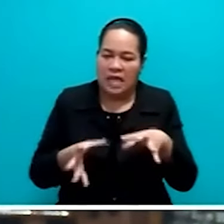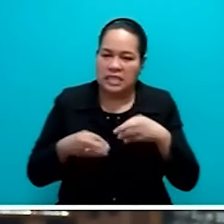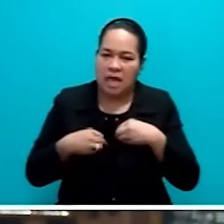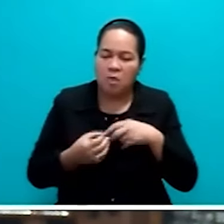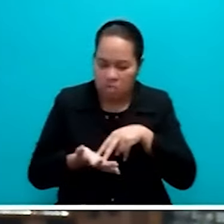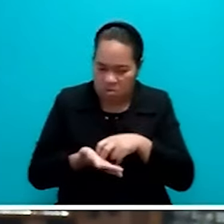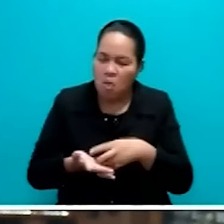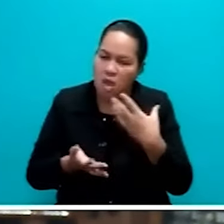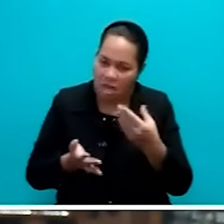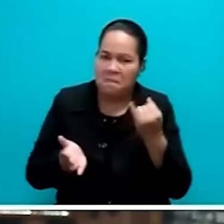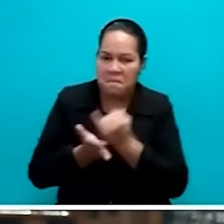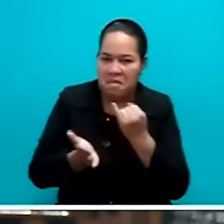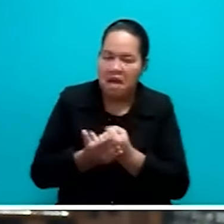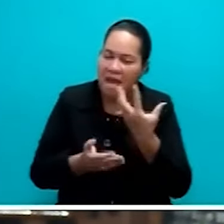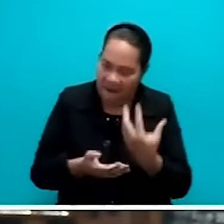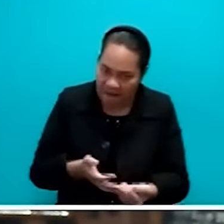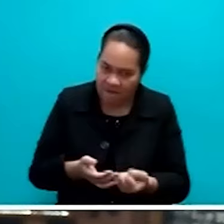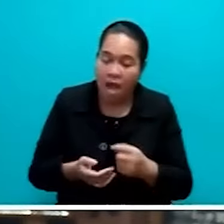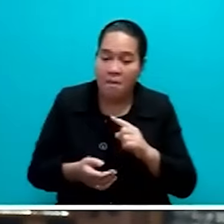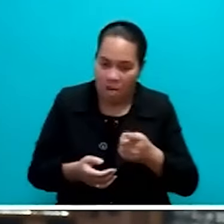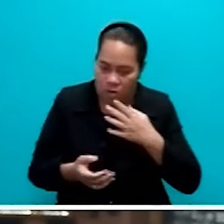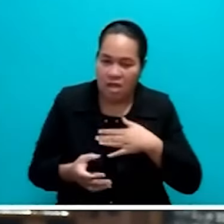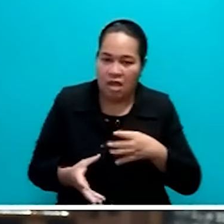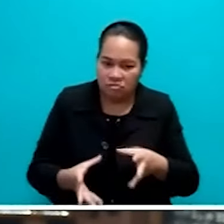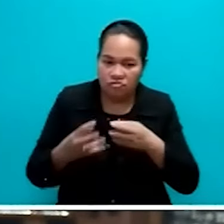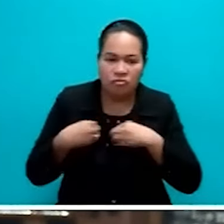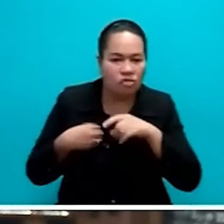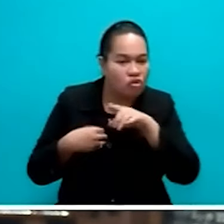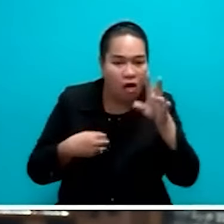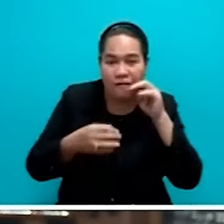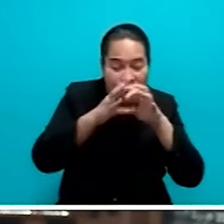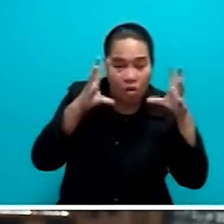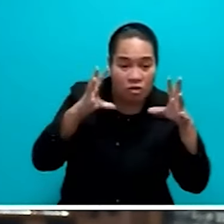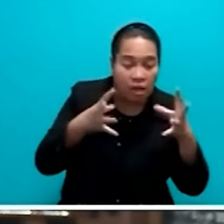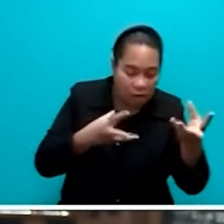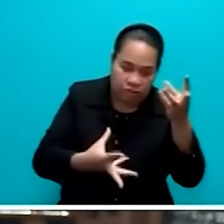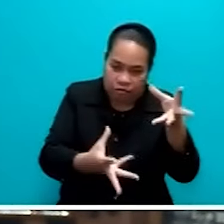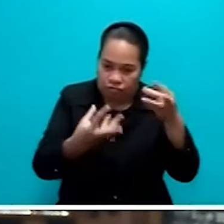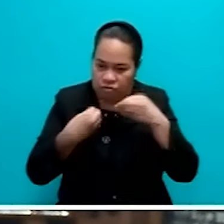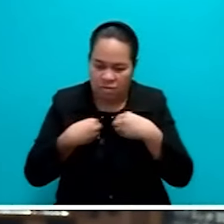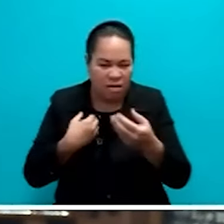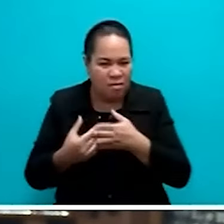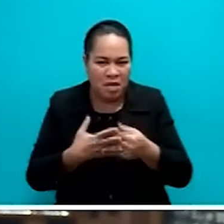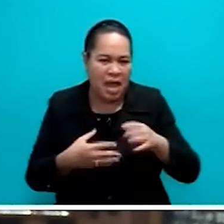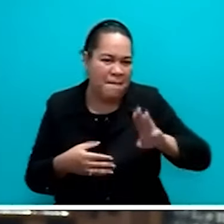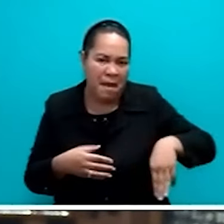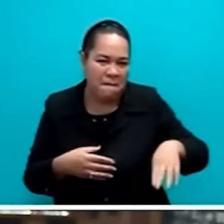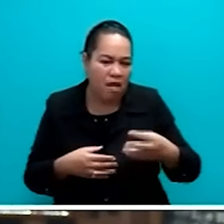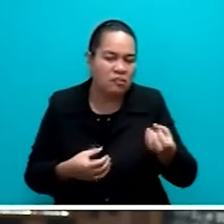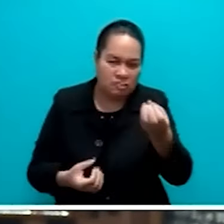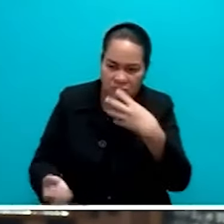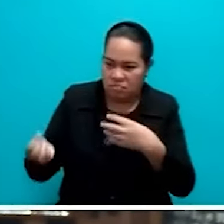mistakes that we have made. We are willing to take on board the views expressed by any member of this society and all